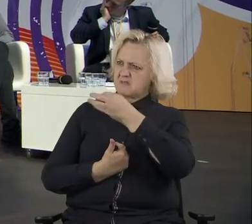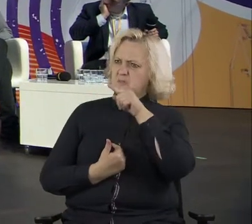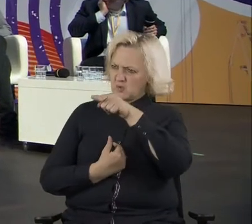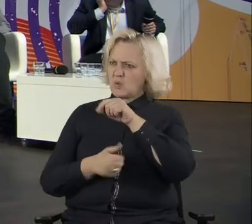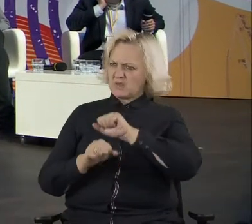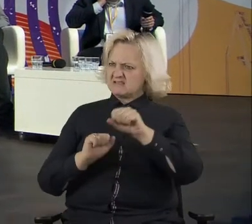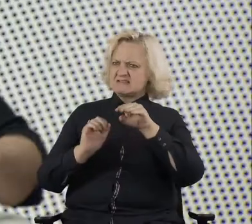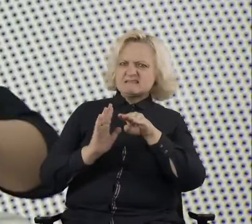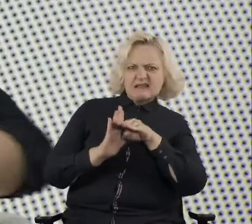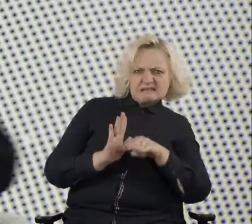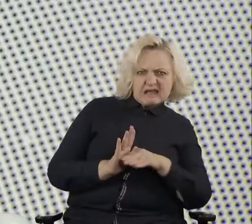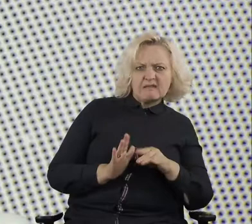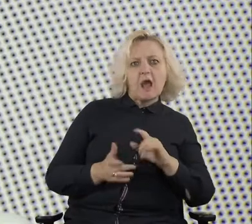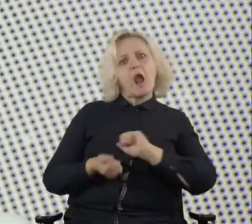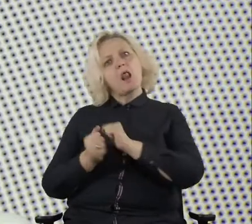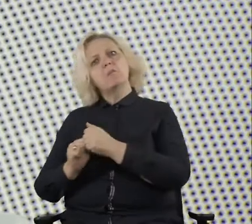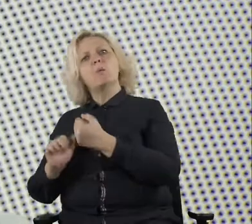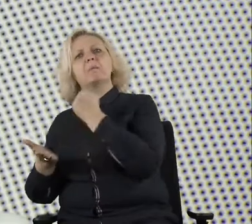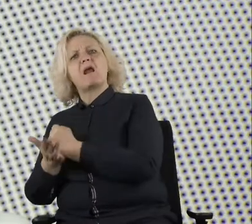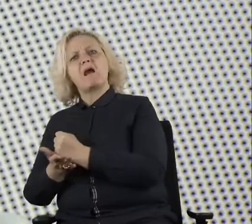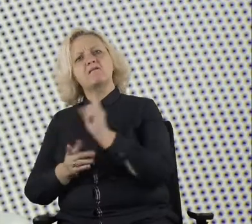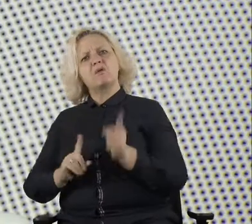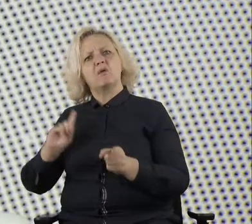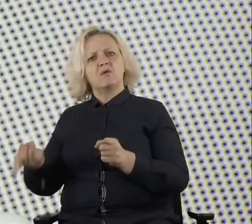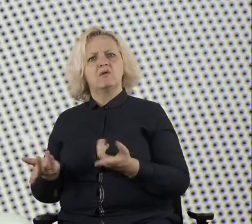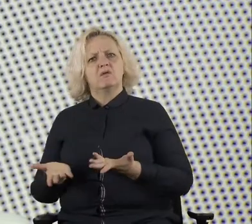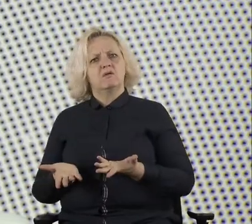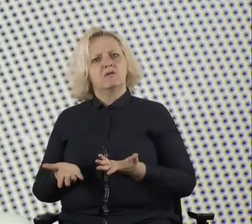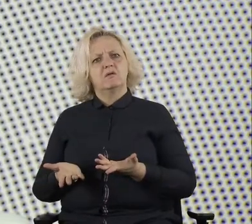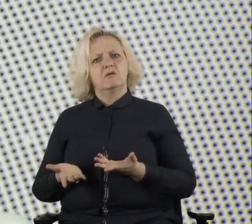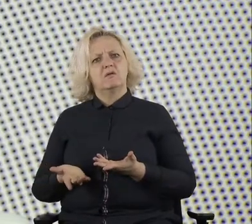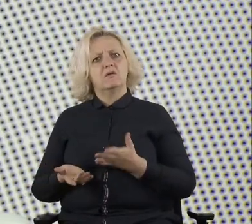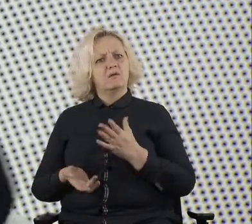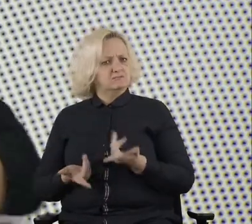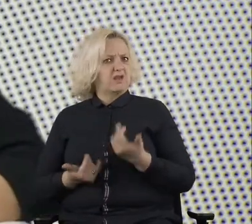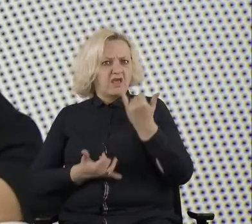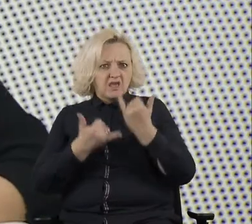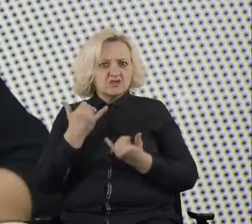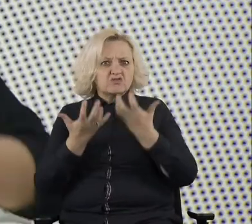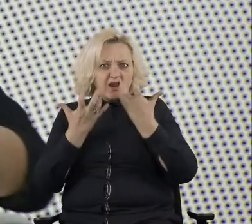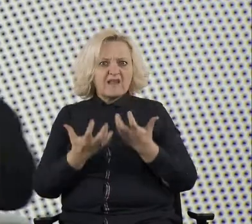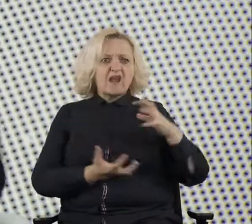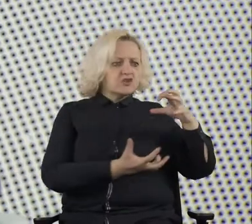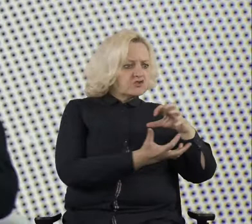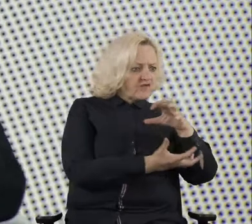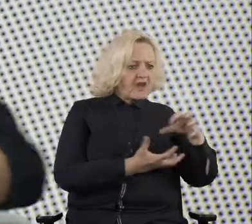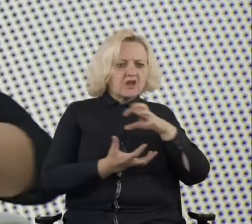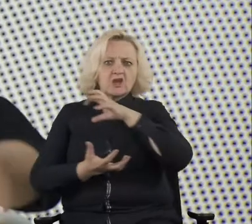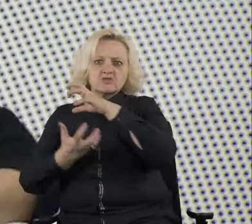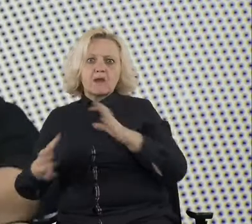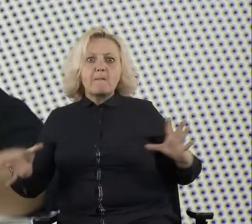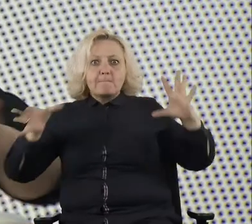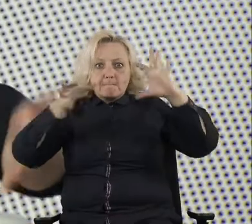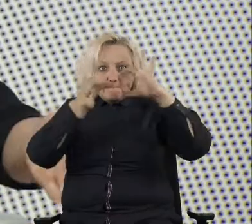sector, you need to open the book, which is called procurement law. Okay. So that is why I was started